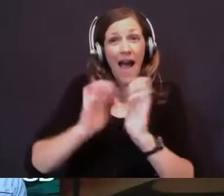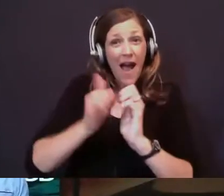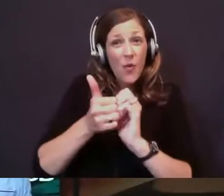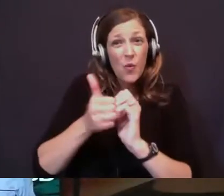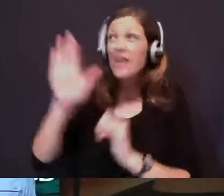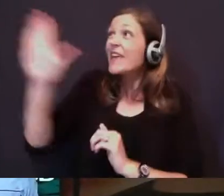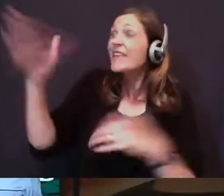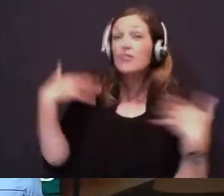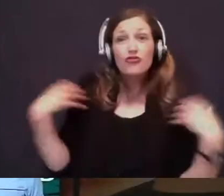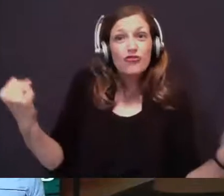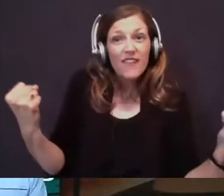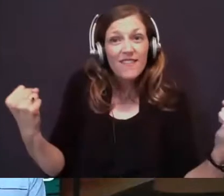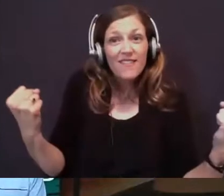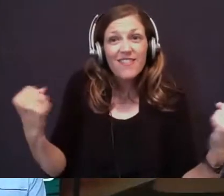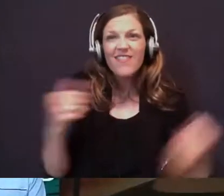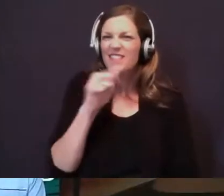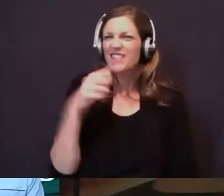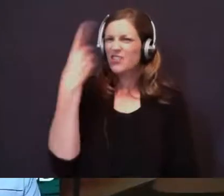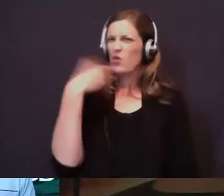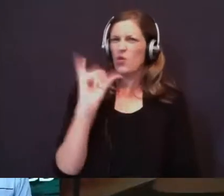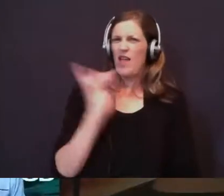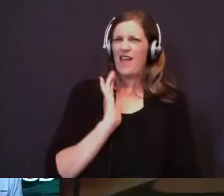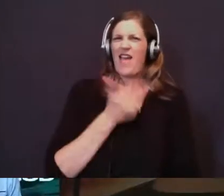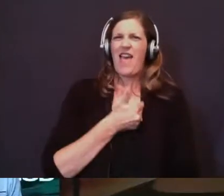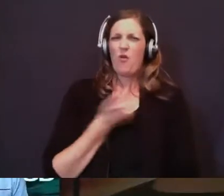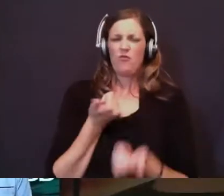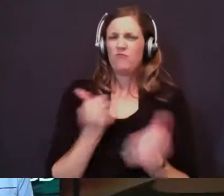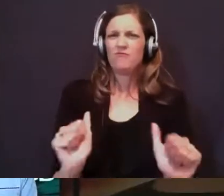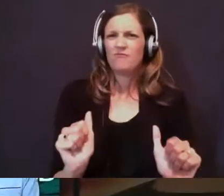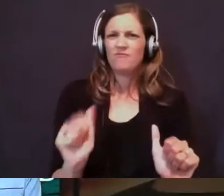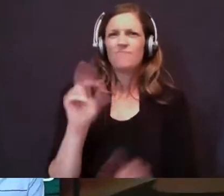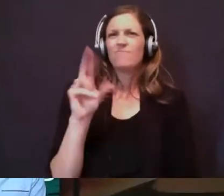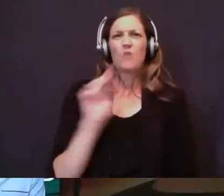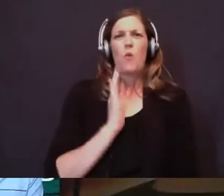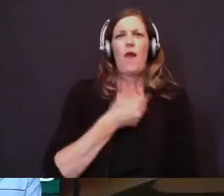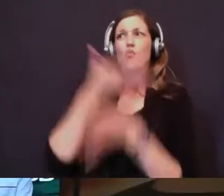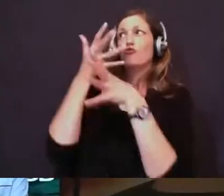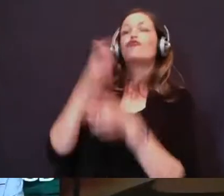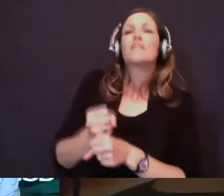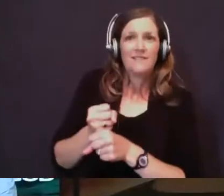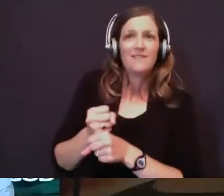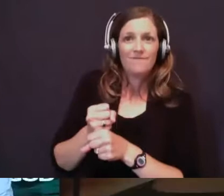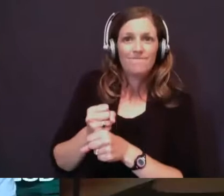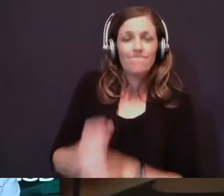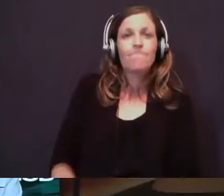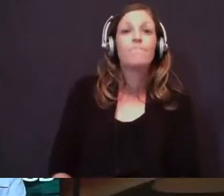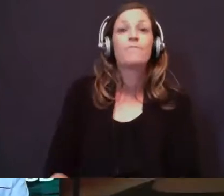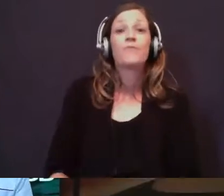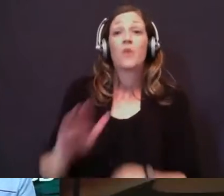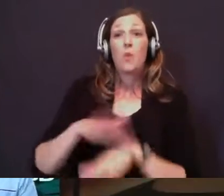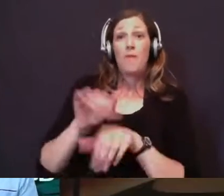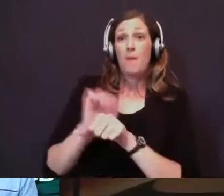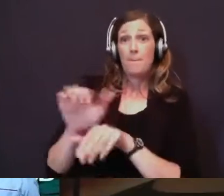It doesn't look like our striving. It looks like our trusting in him. So on the mountain of